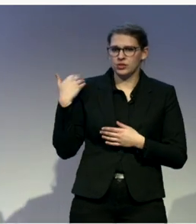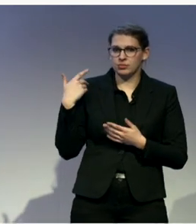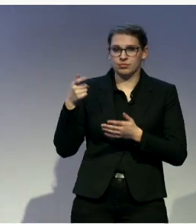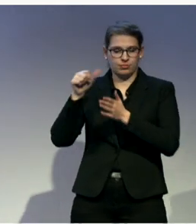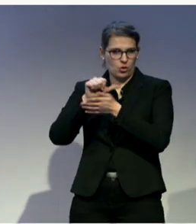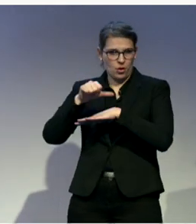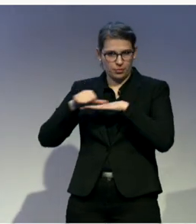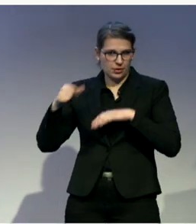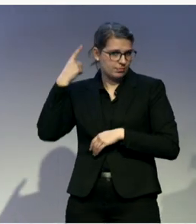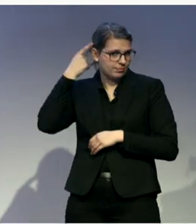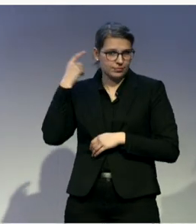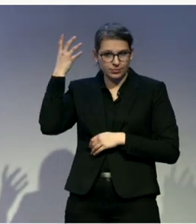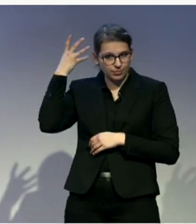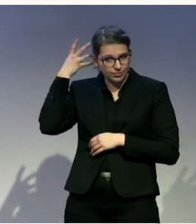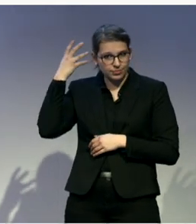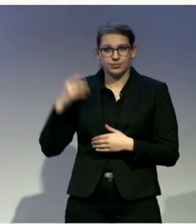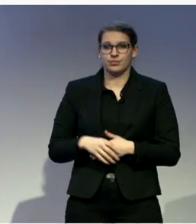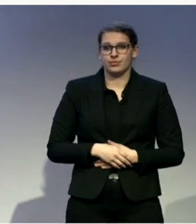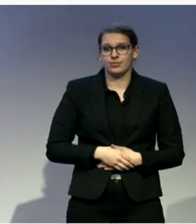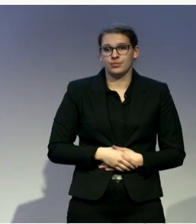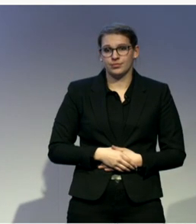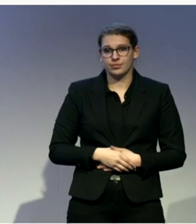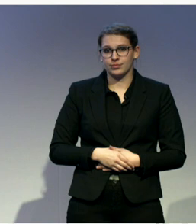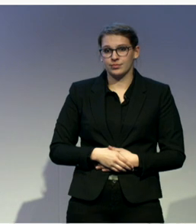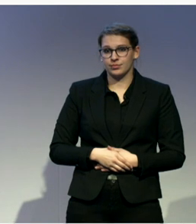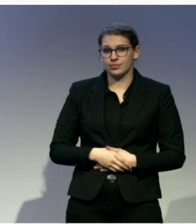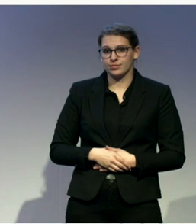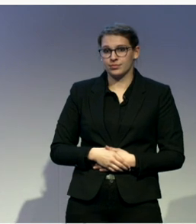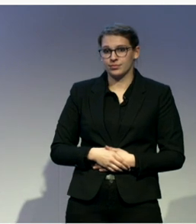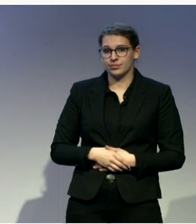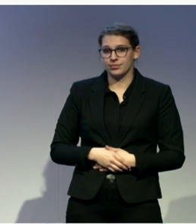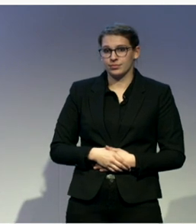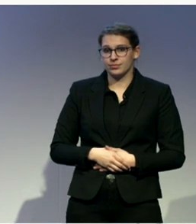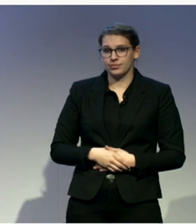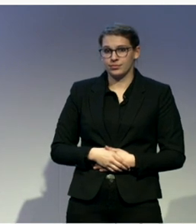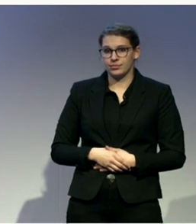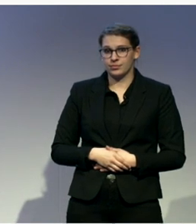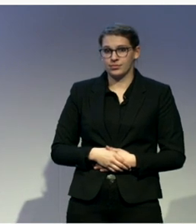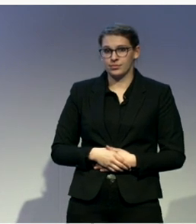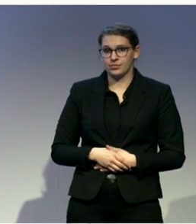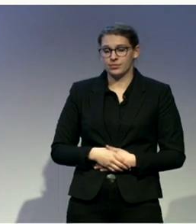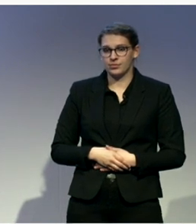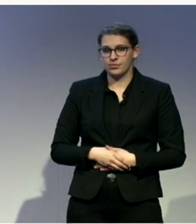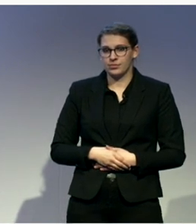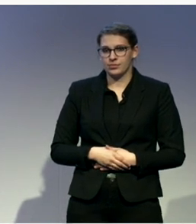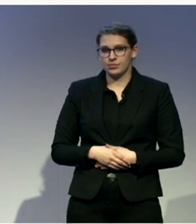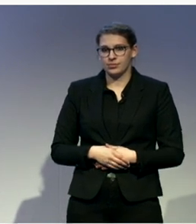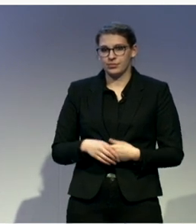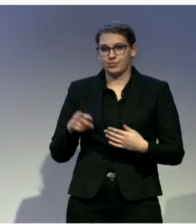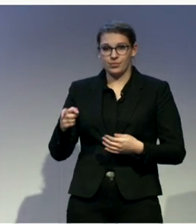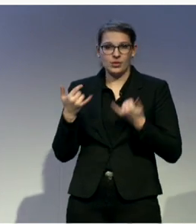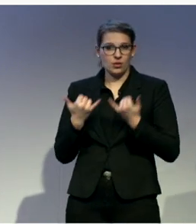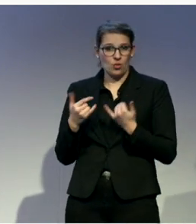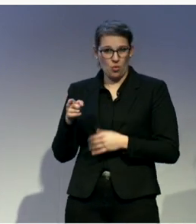and decided he wants to learn, stay attached to the deaf community by becoming an interpreter. And